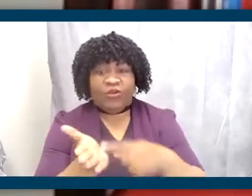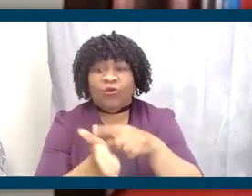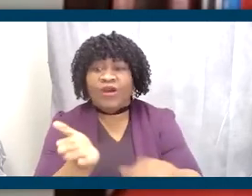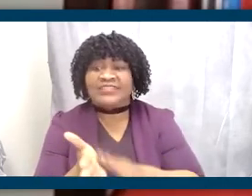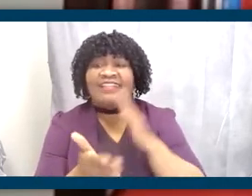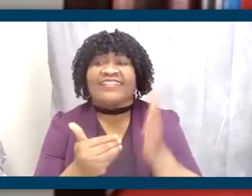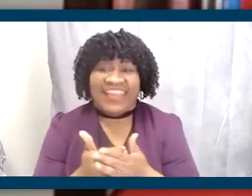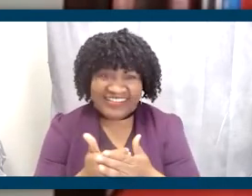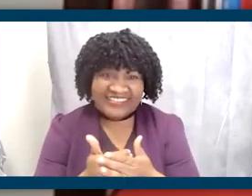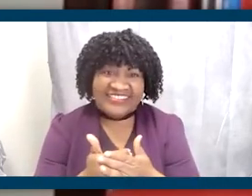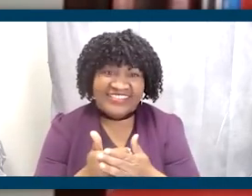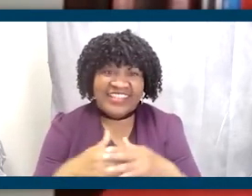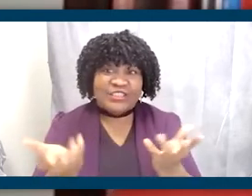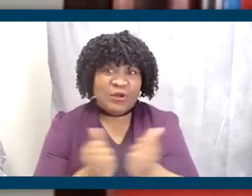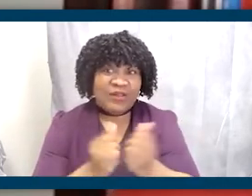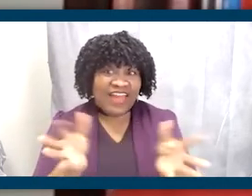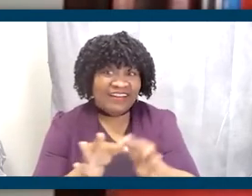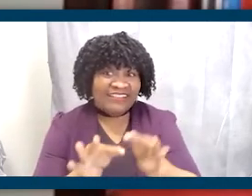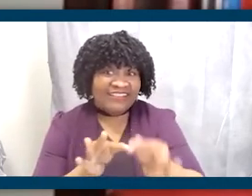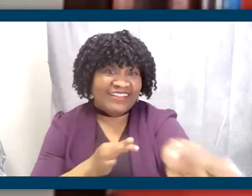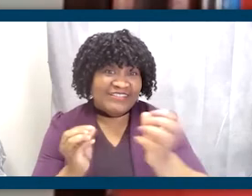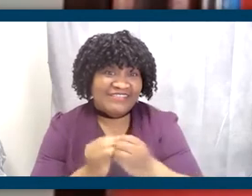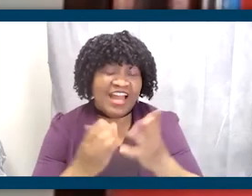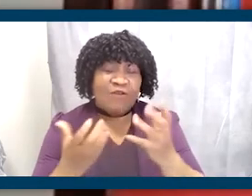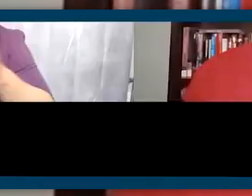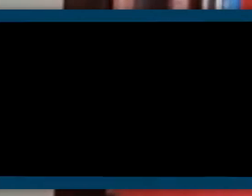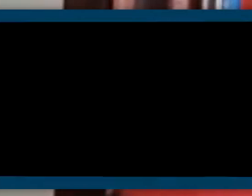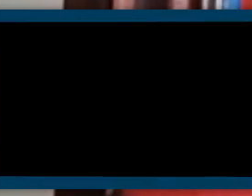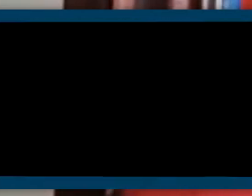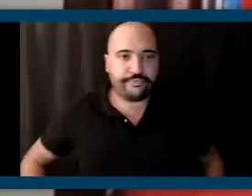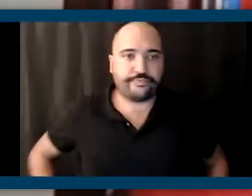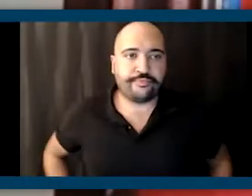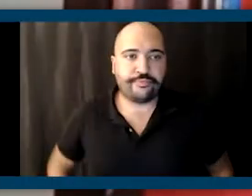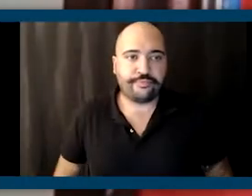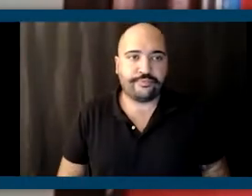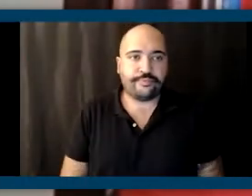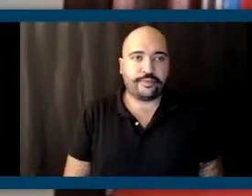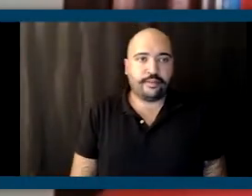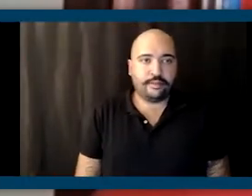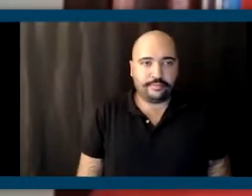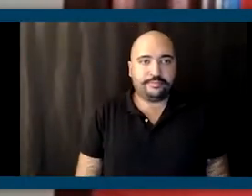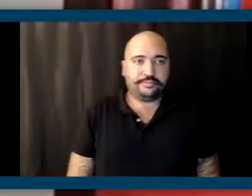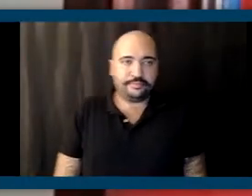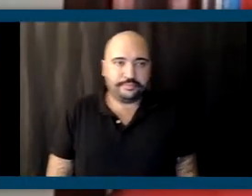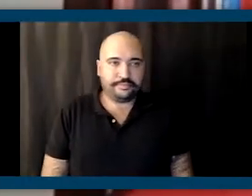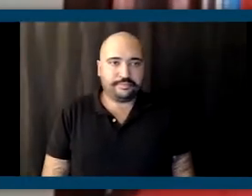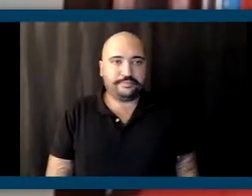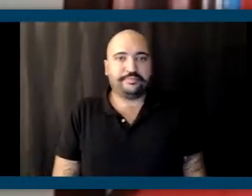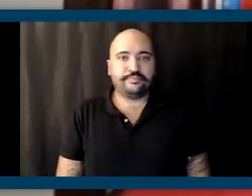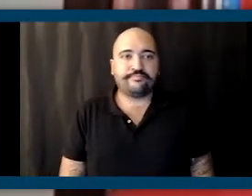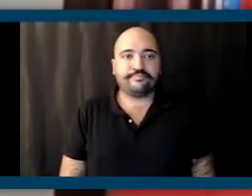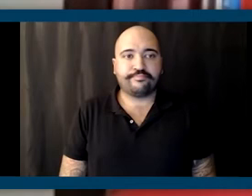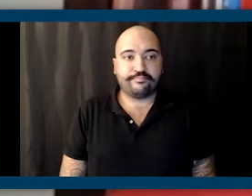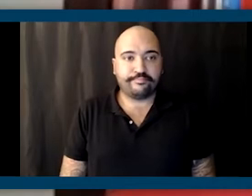next. So without further ado, let me introduce our panel. I'll just say a few words about them